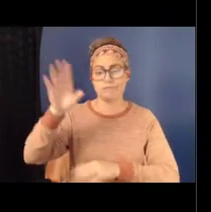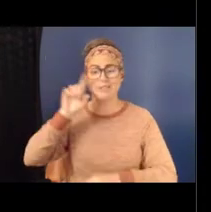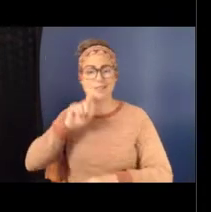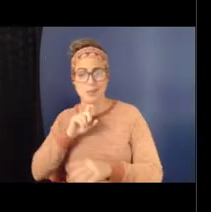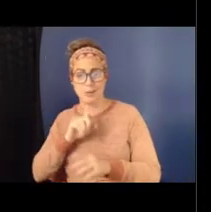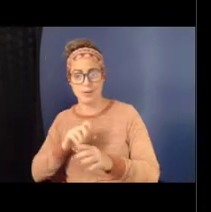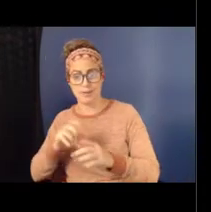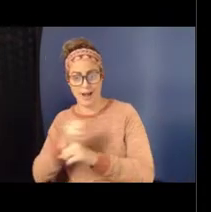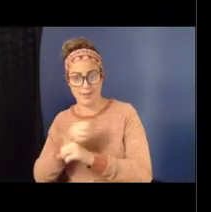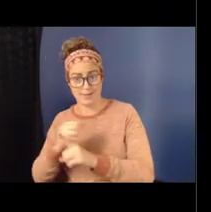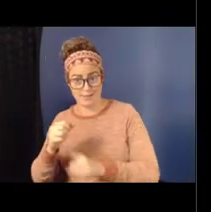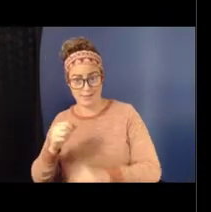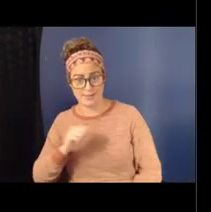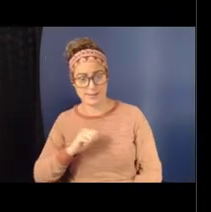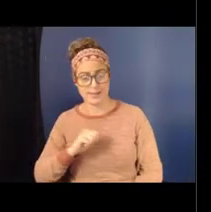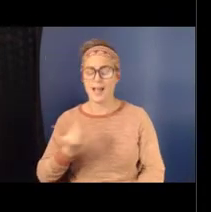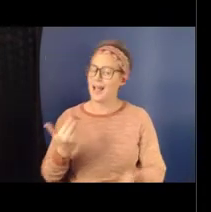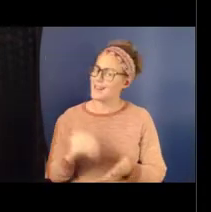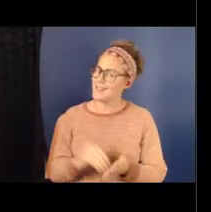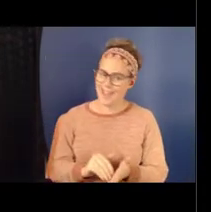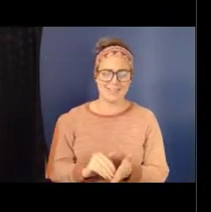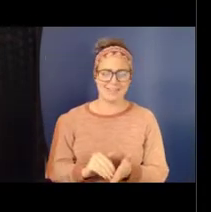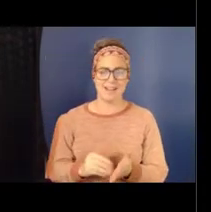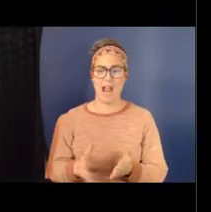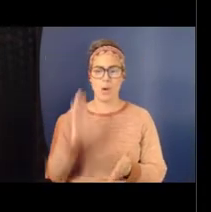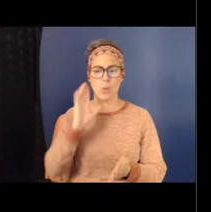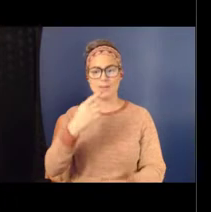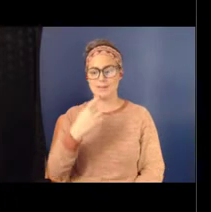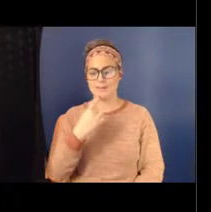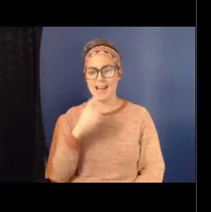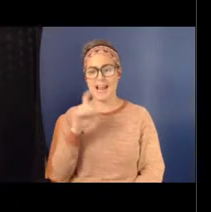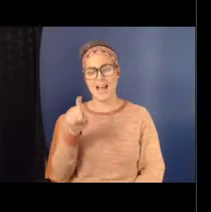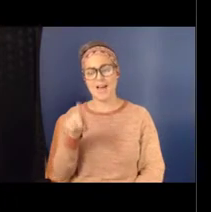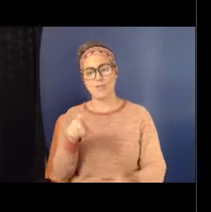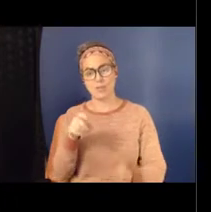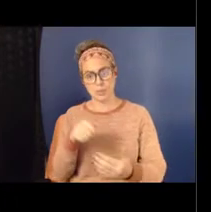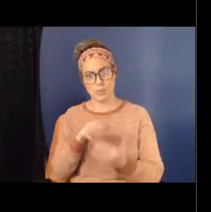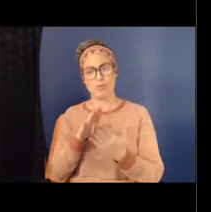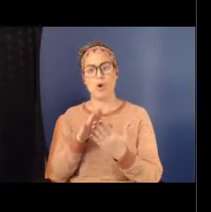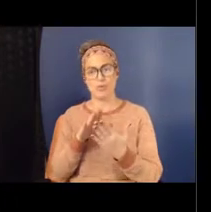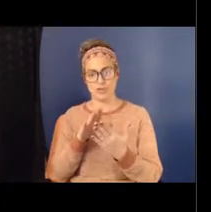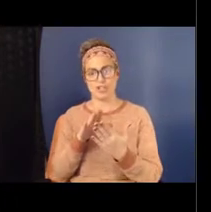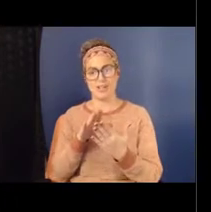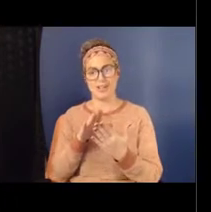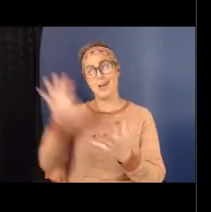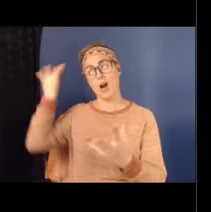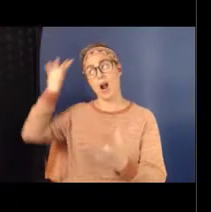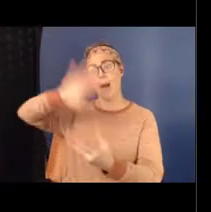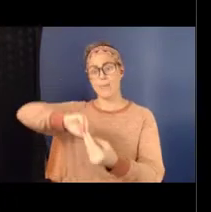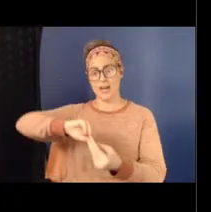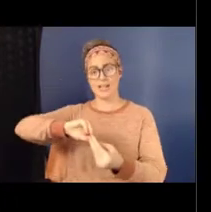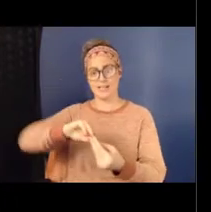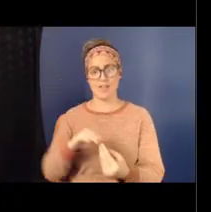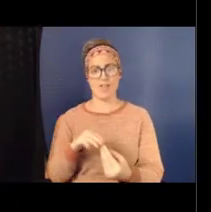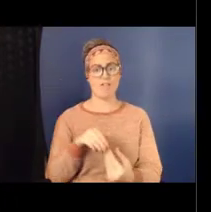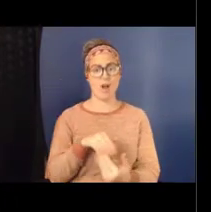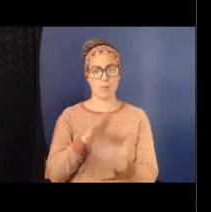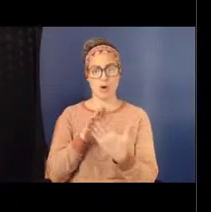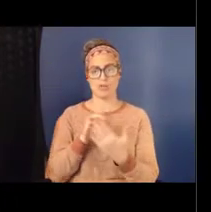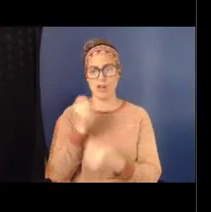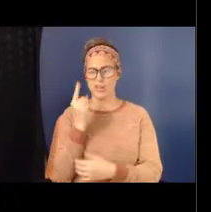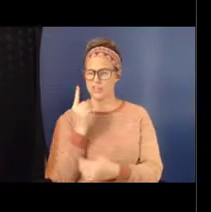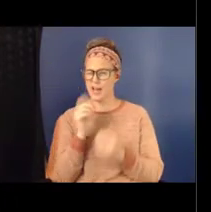Again, I'll say this, we have to take a comprehensive approach to understand how it is that we are allowing